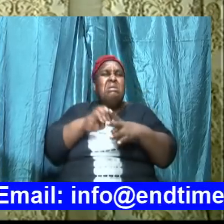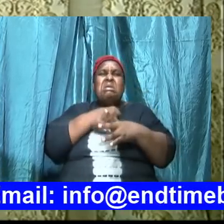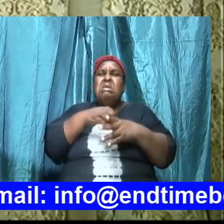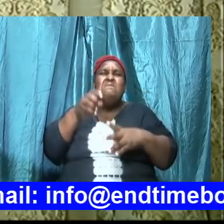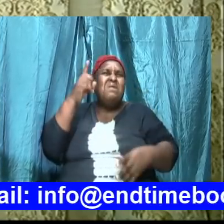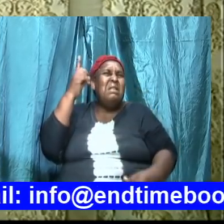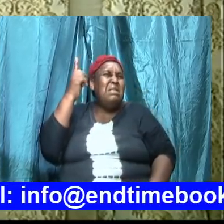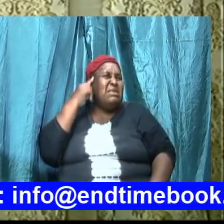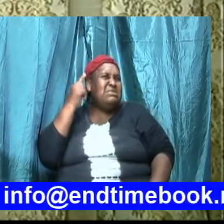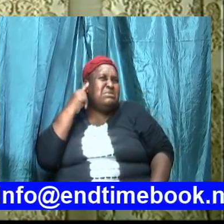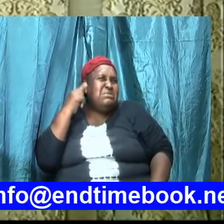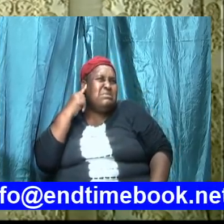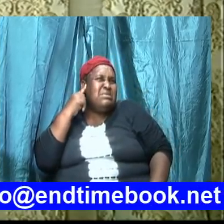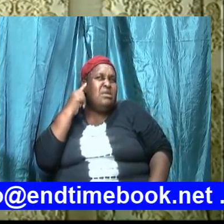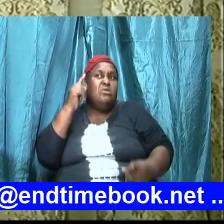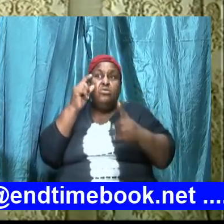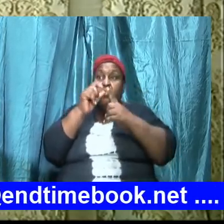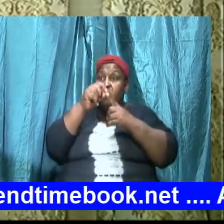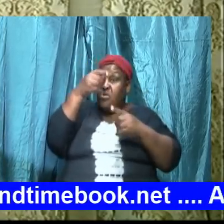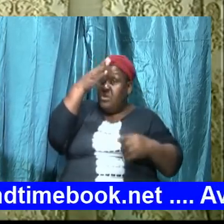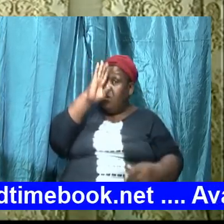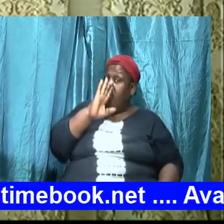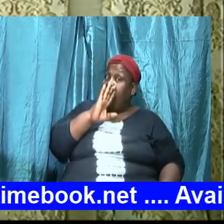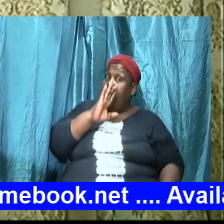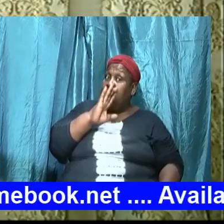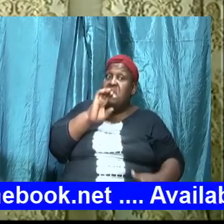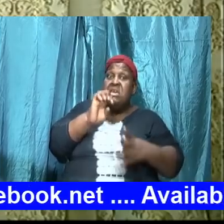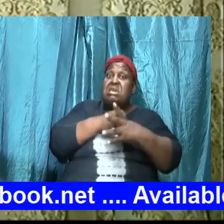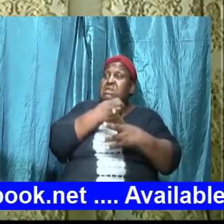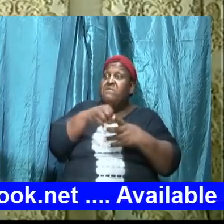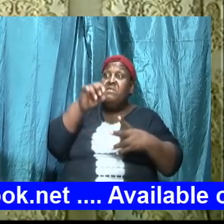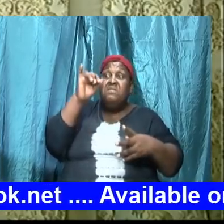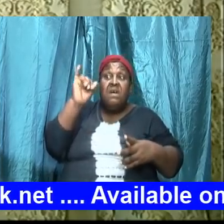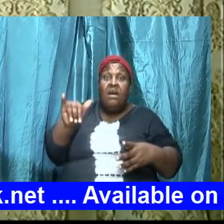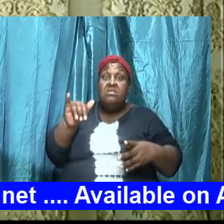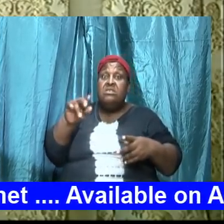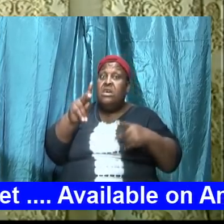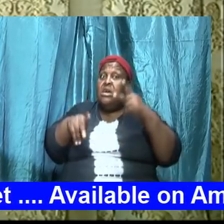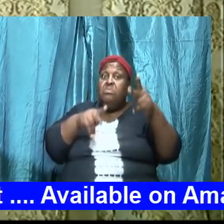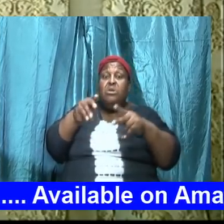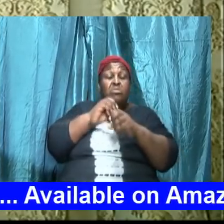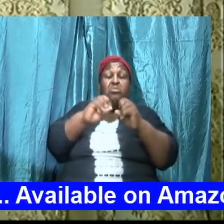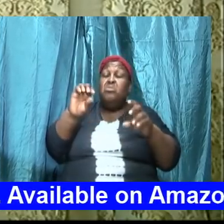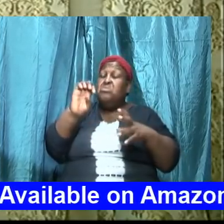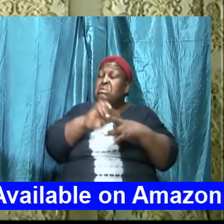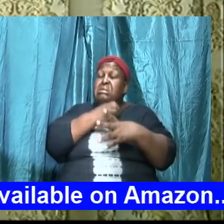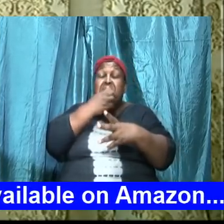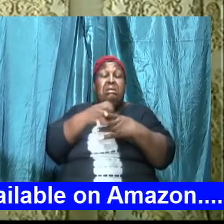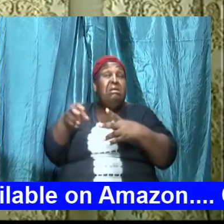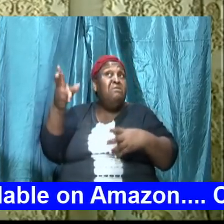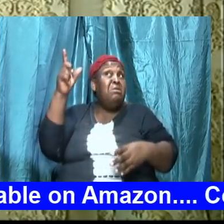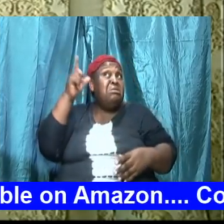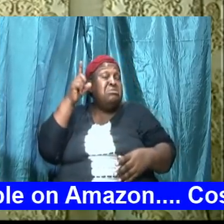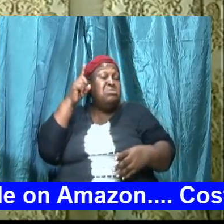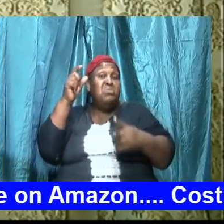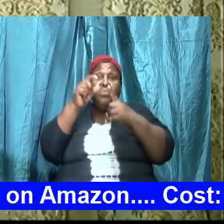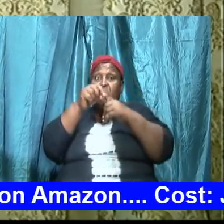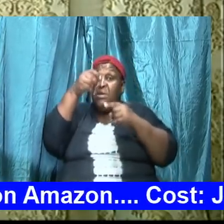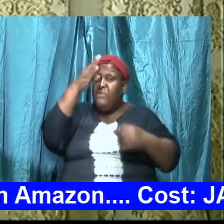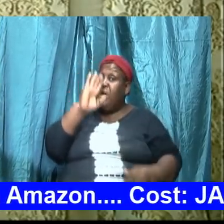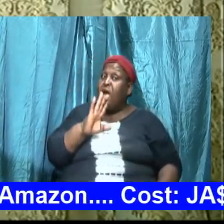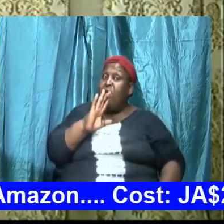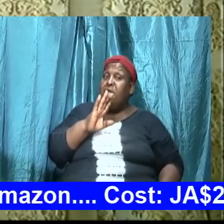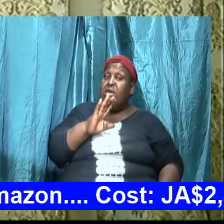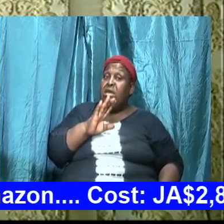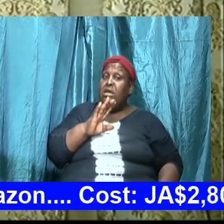don't even listen to the word and we have been saved for long and we have reached the point where